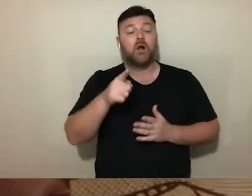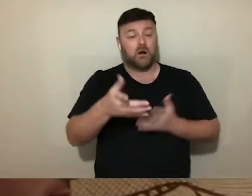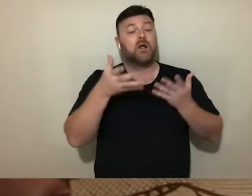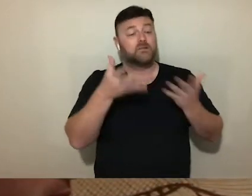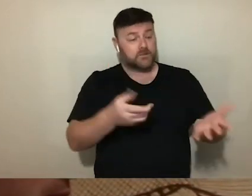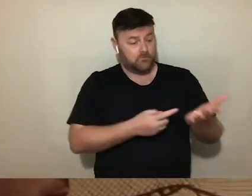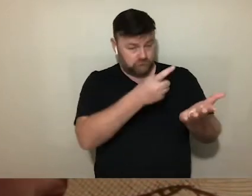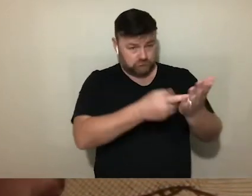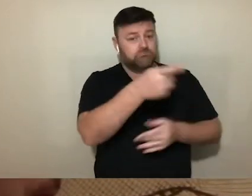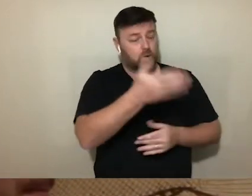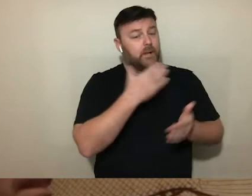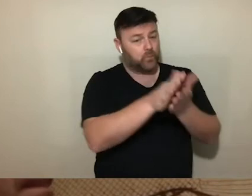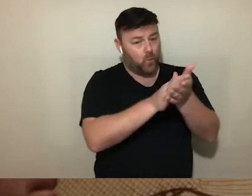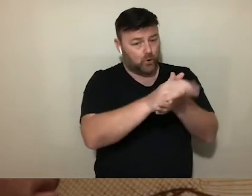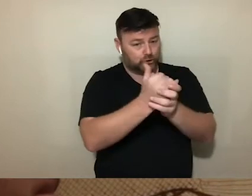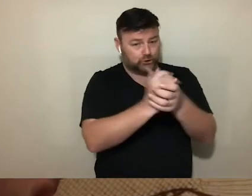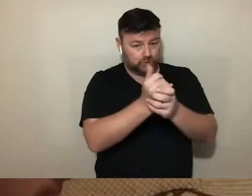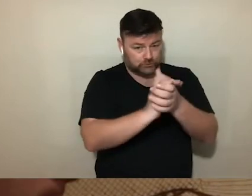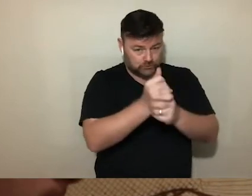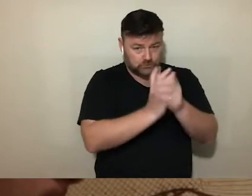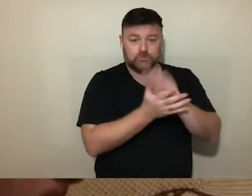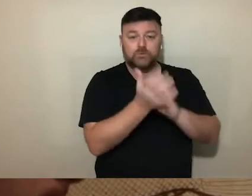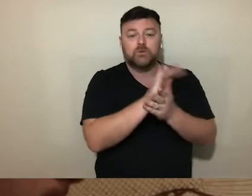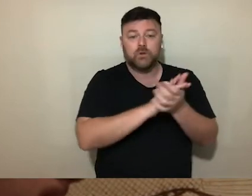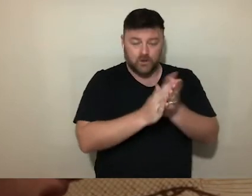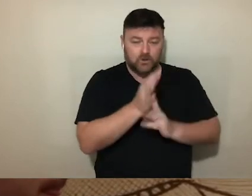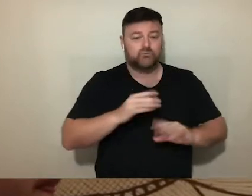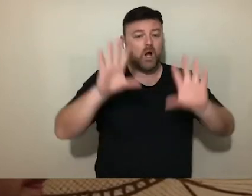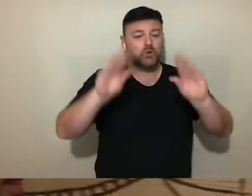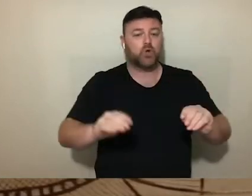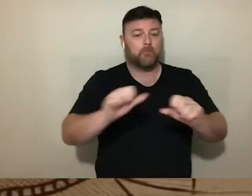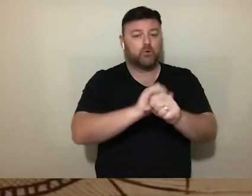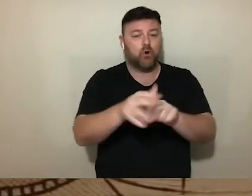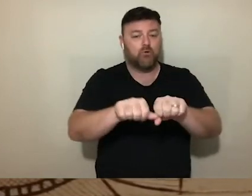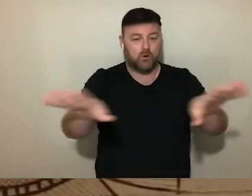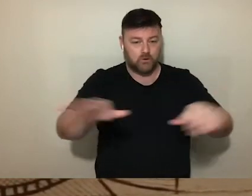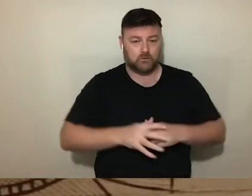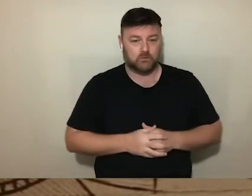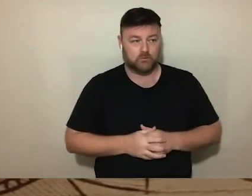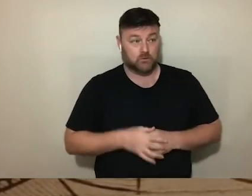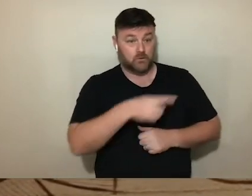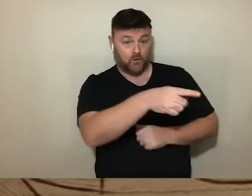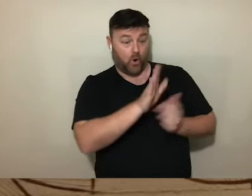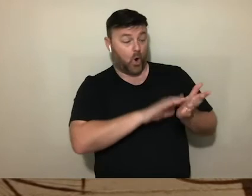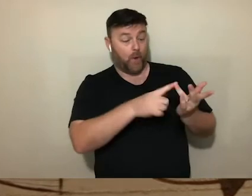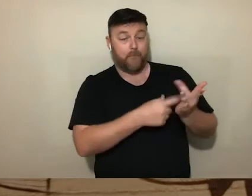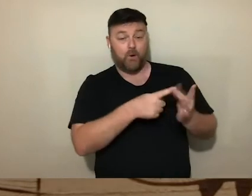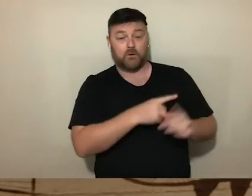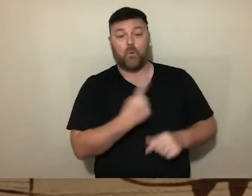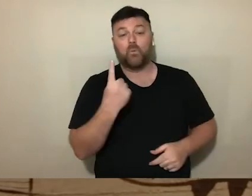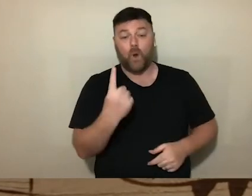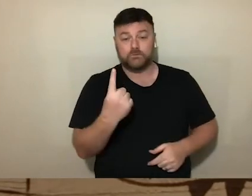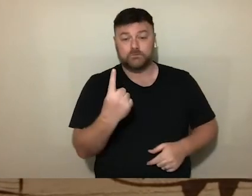as possible, of course, to avoid the spread of coronavirus, in Moria, only one shower was available for